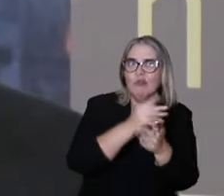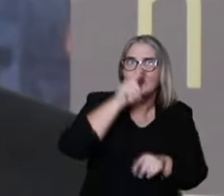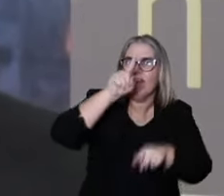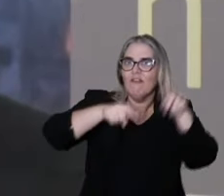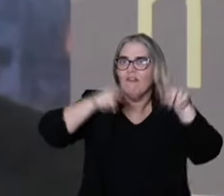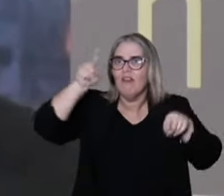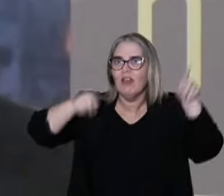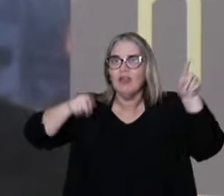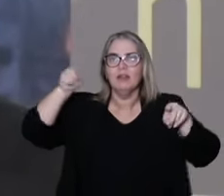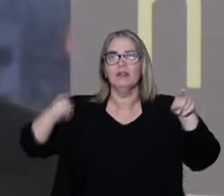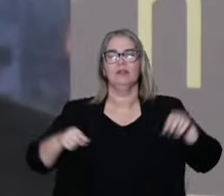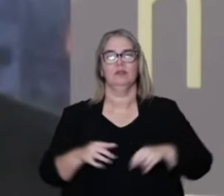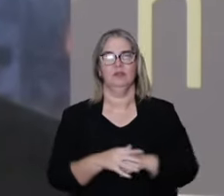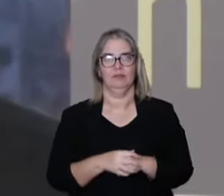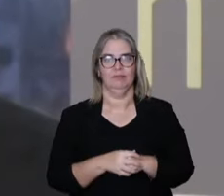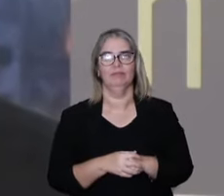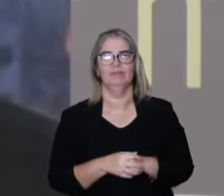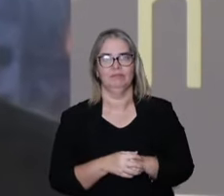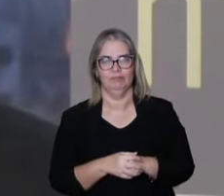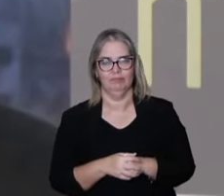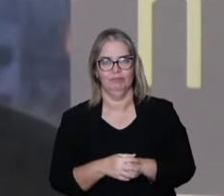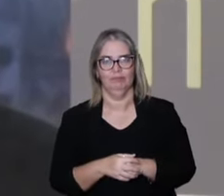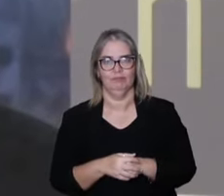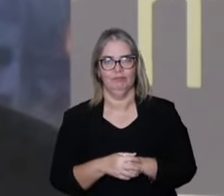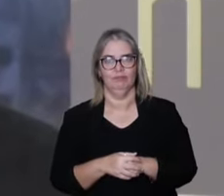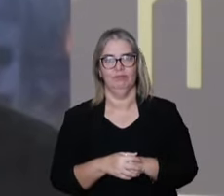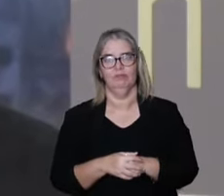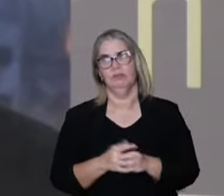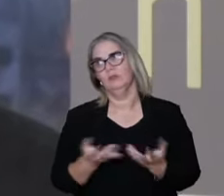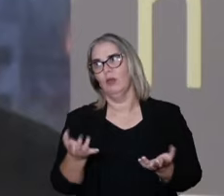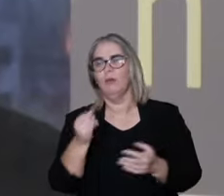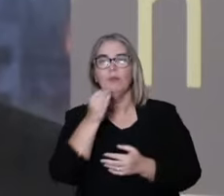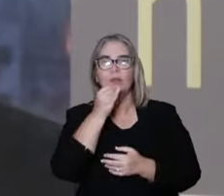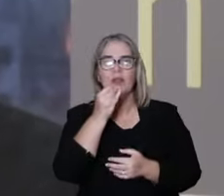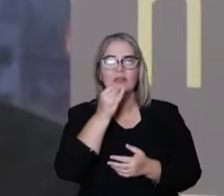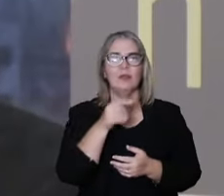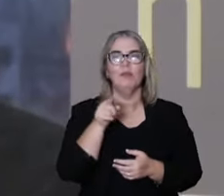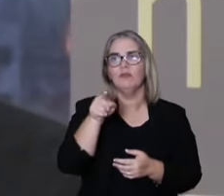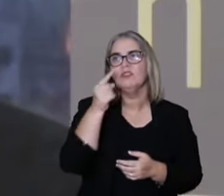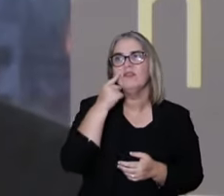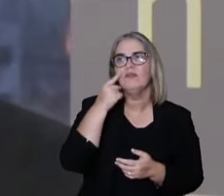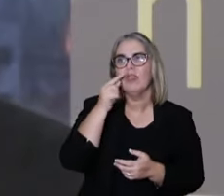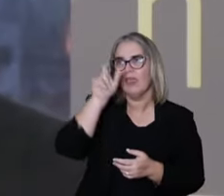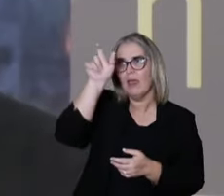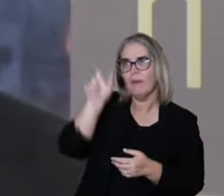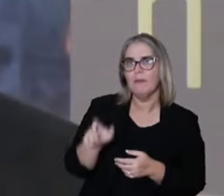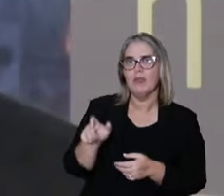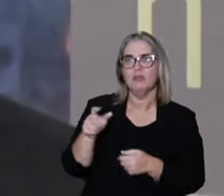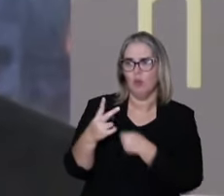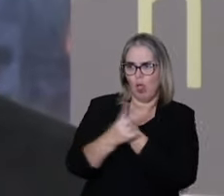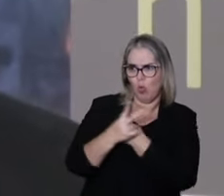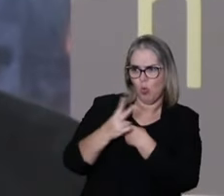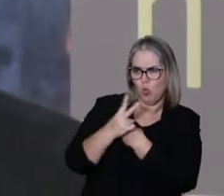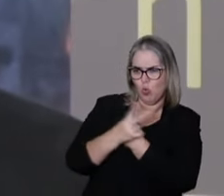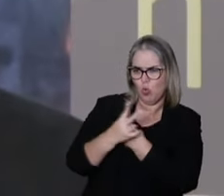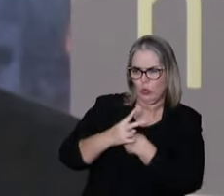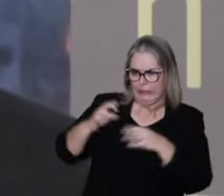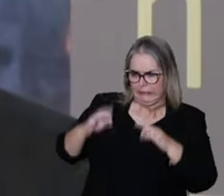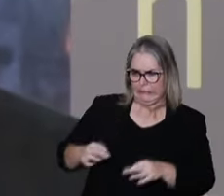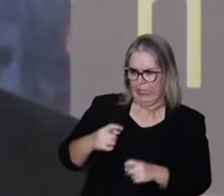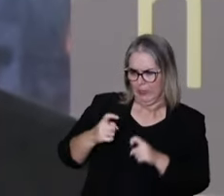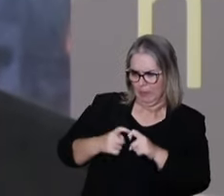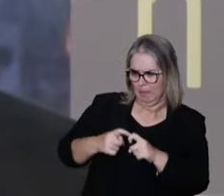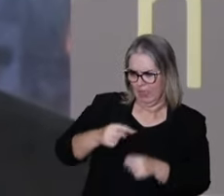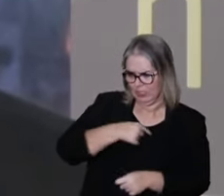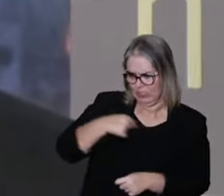So for example, we could look at someone